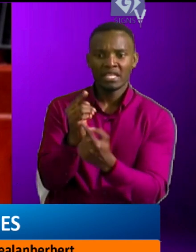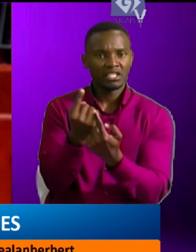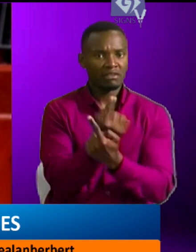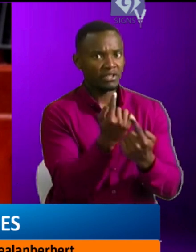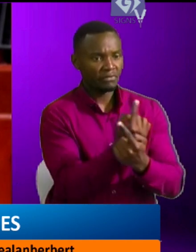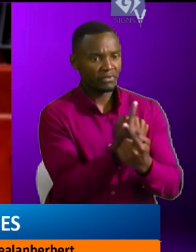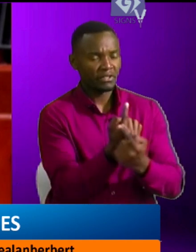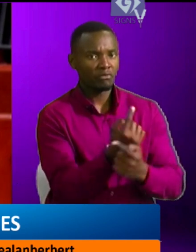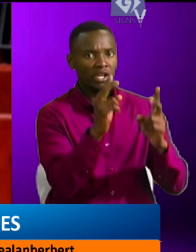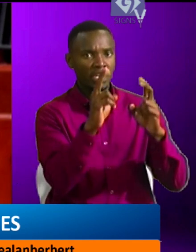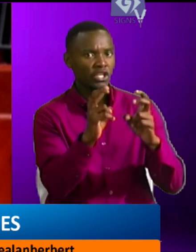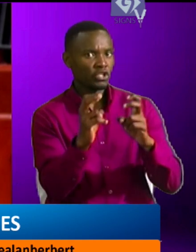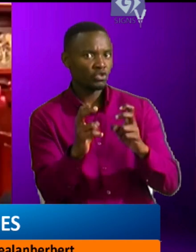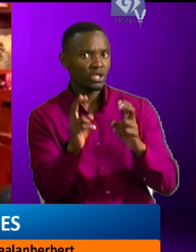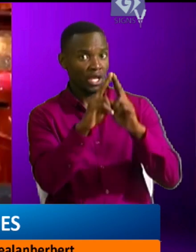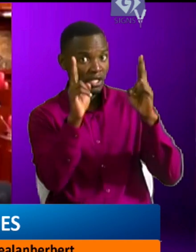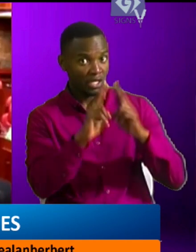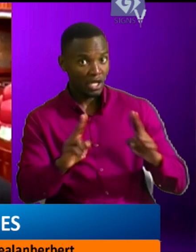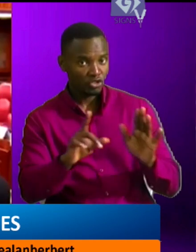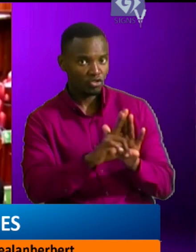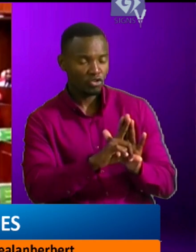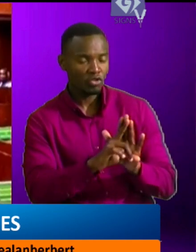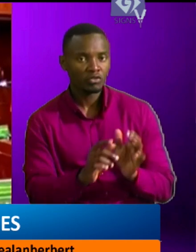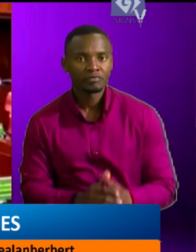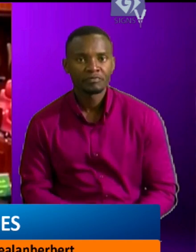issues, international law. The clock needs ten minutes to...